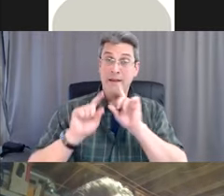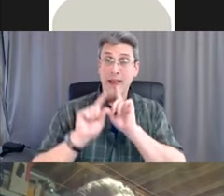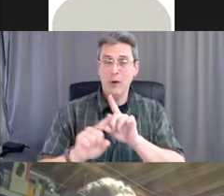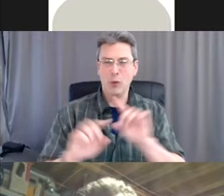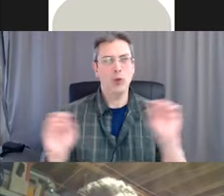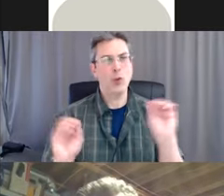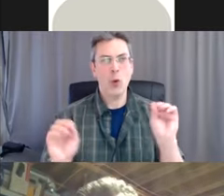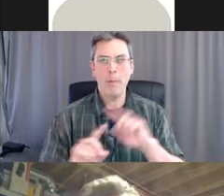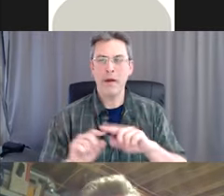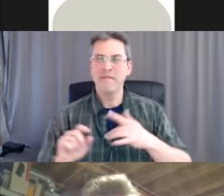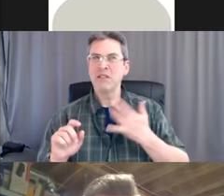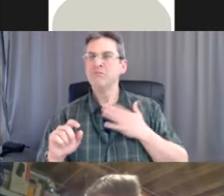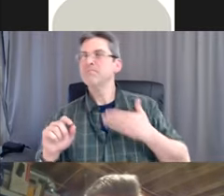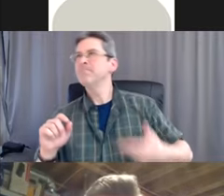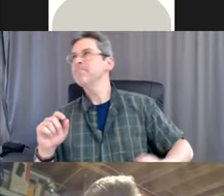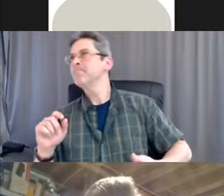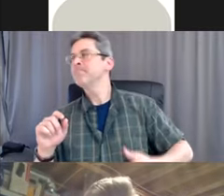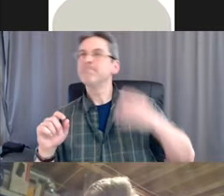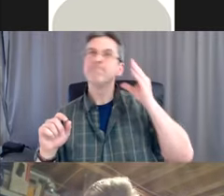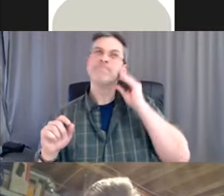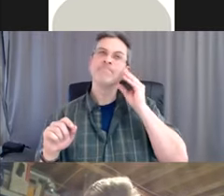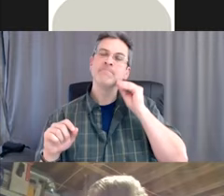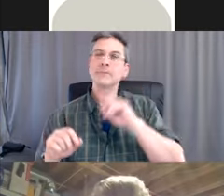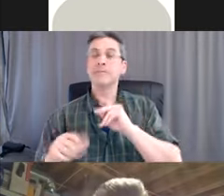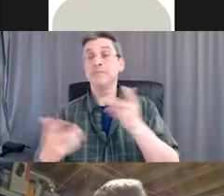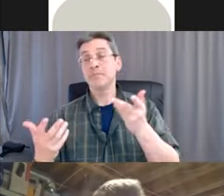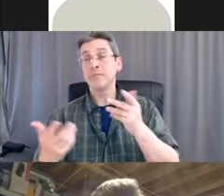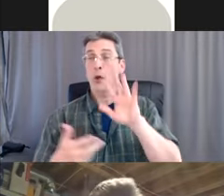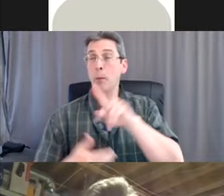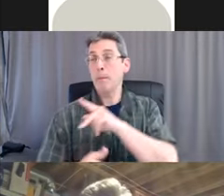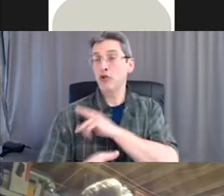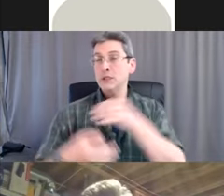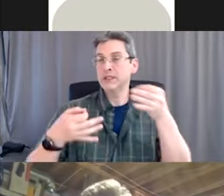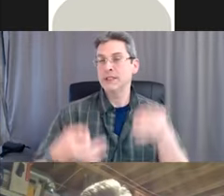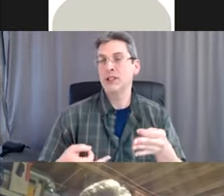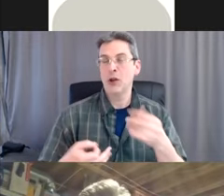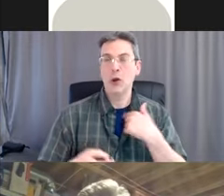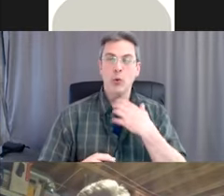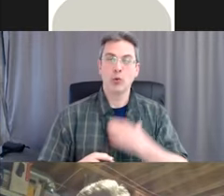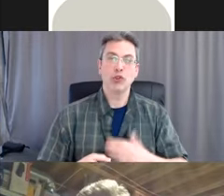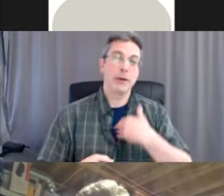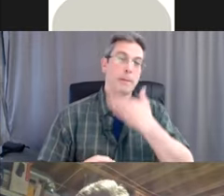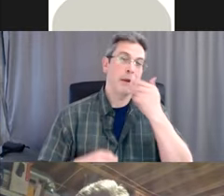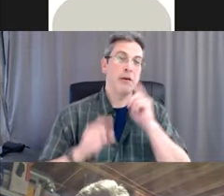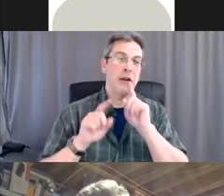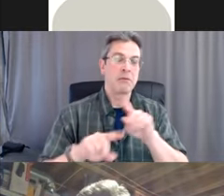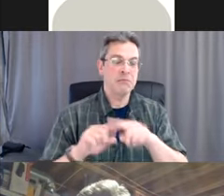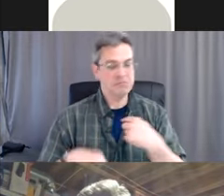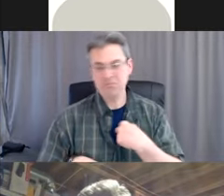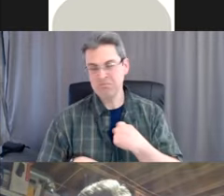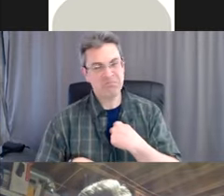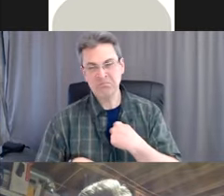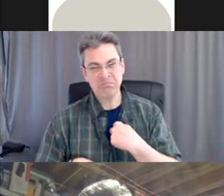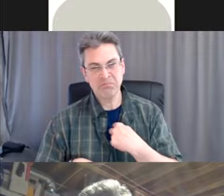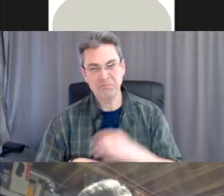Again, I guess it could be personal choice. But I'm sorry I don't have a scientific answer for you. Thank you,